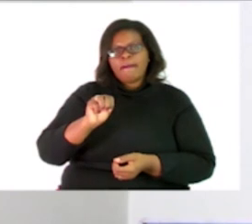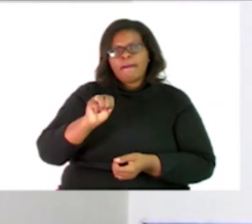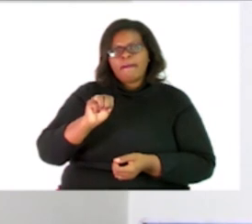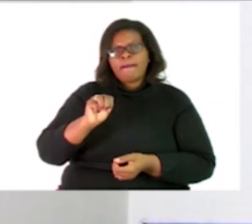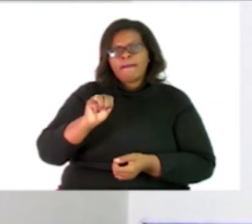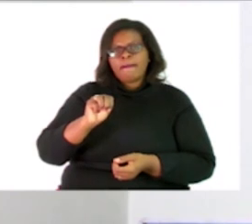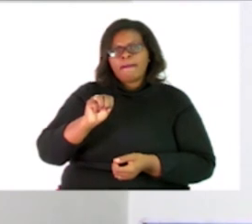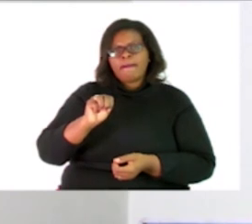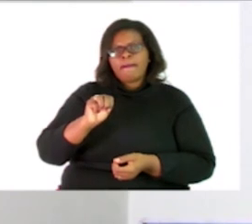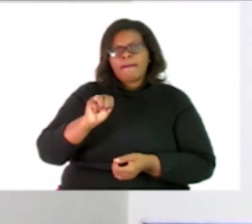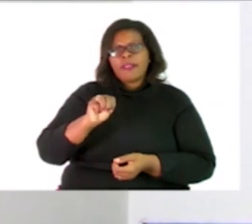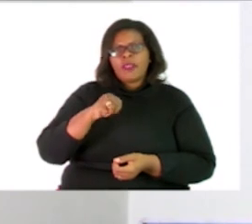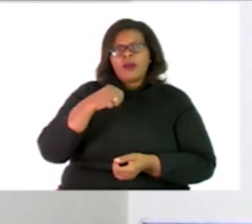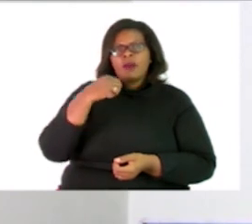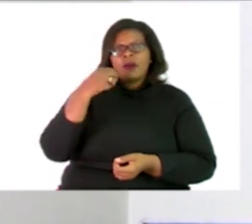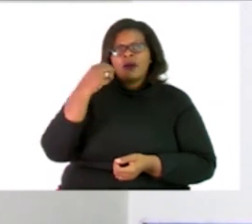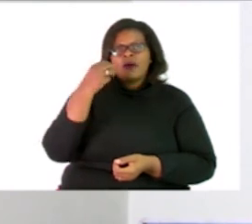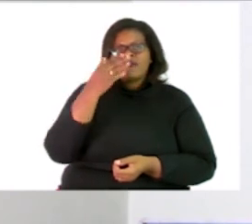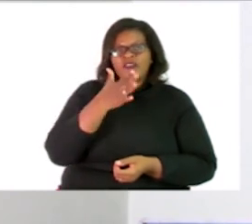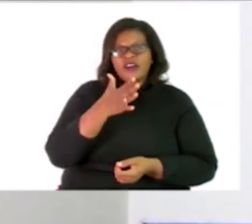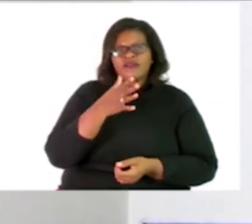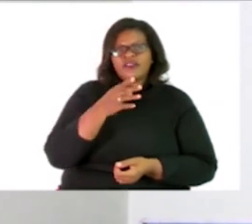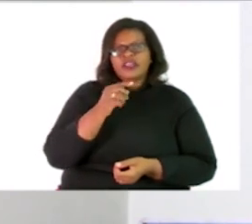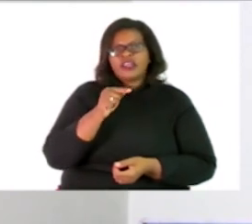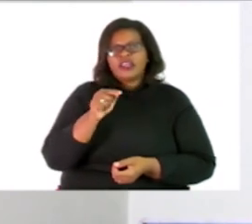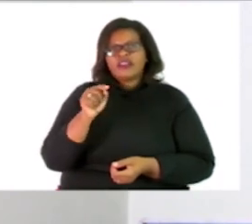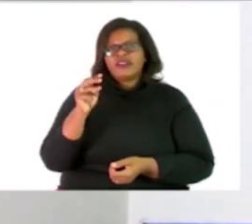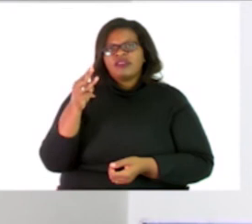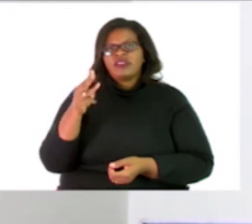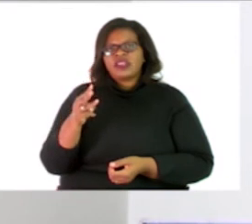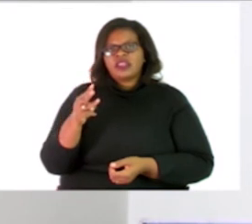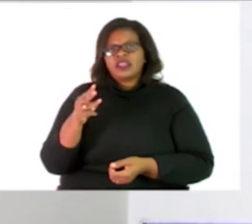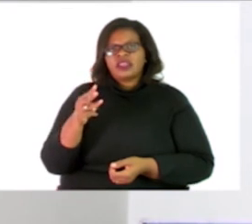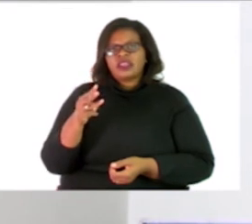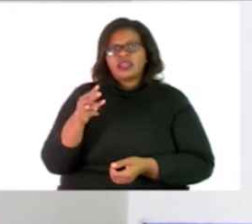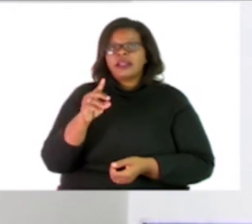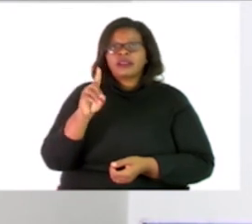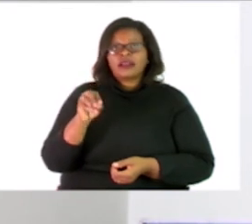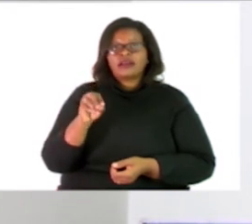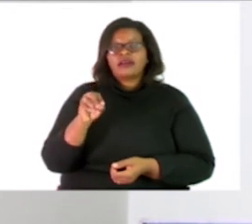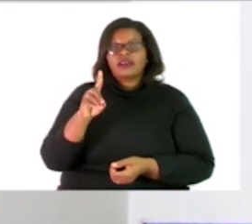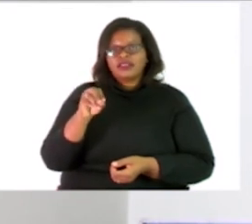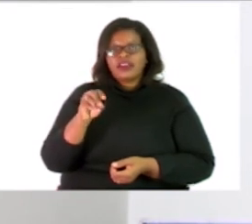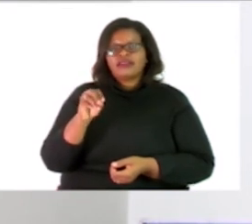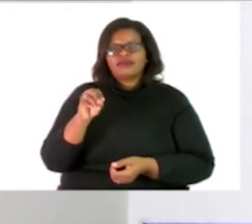Multiple Of Common Multiple Of 5 And 10 Is